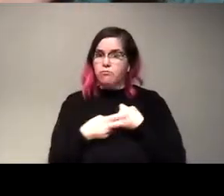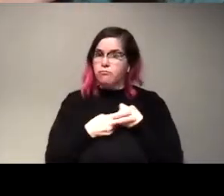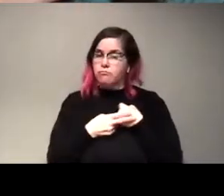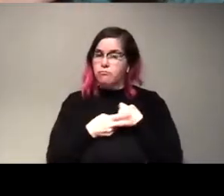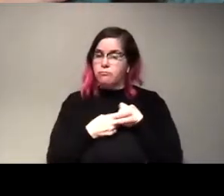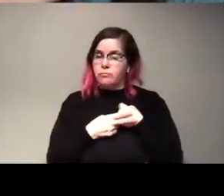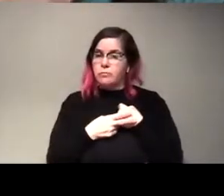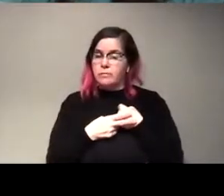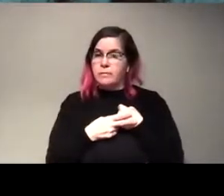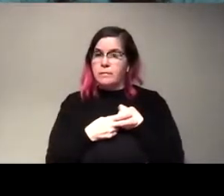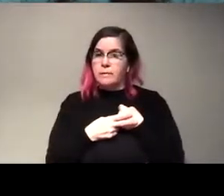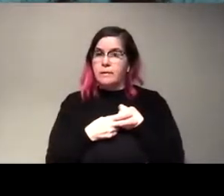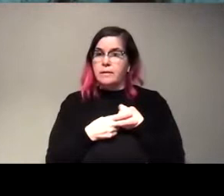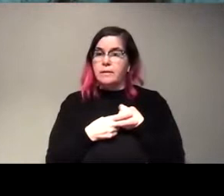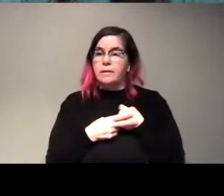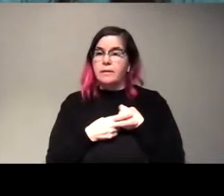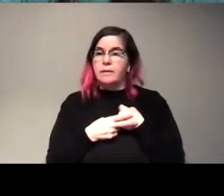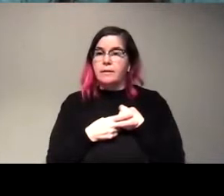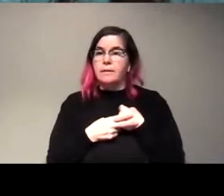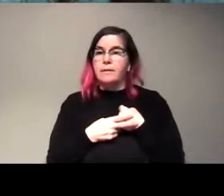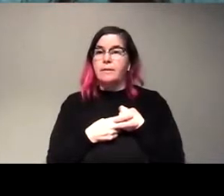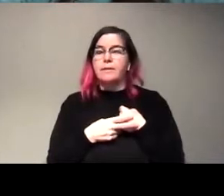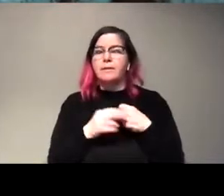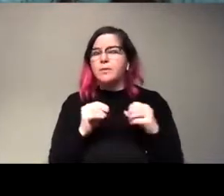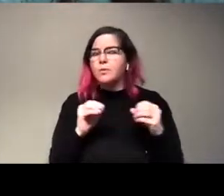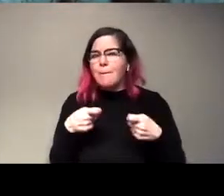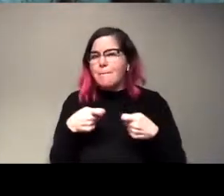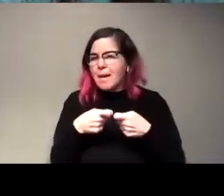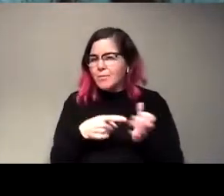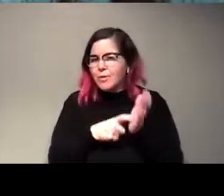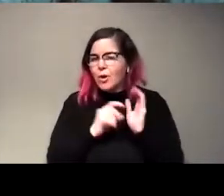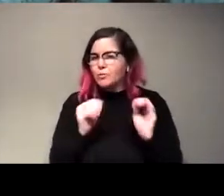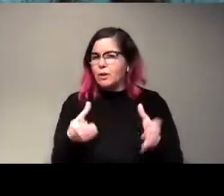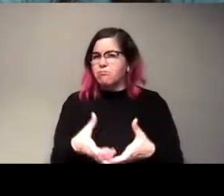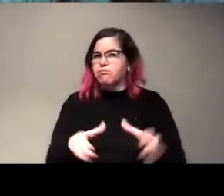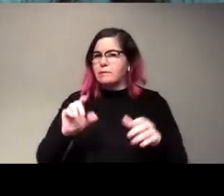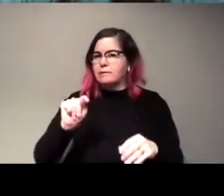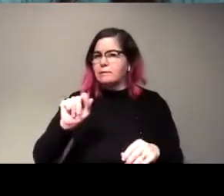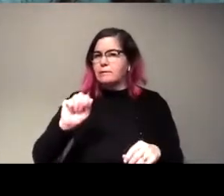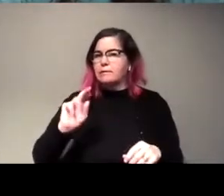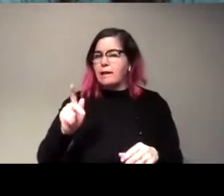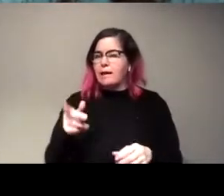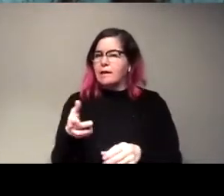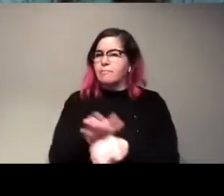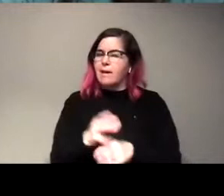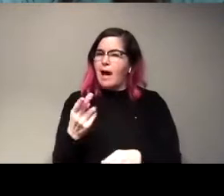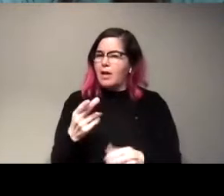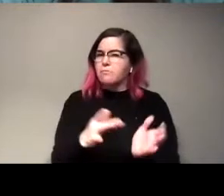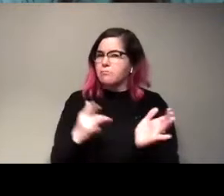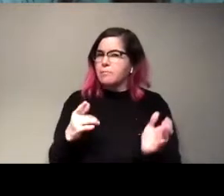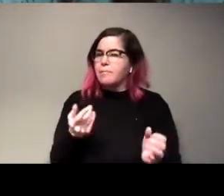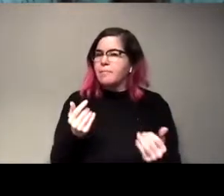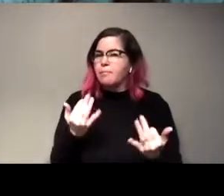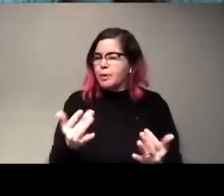then, um, you know, you, that doesn't need a battery, you just put it in a tank and, and, you know, hydrogen has other advantages. It burns completely